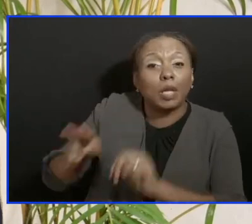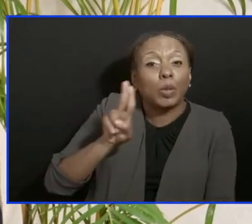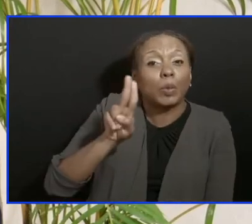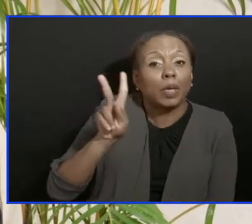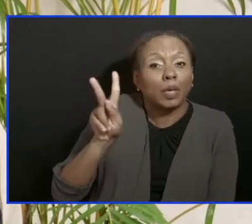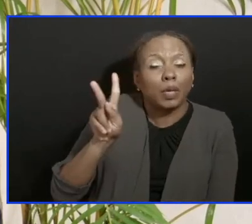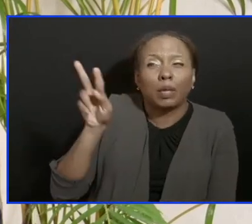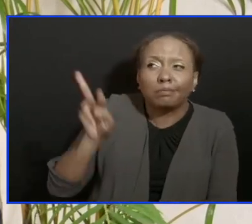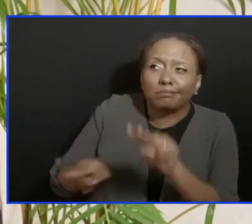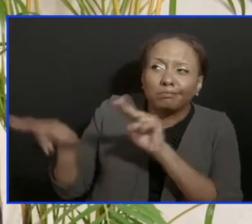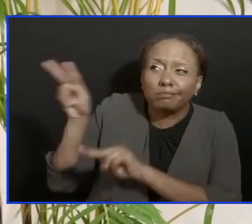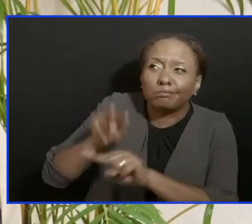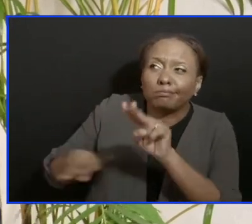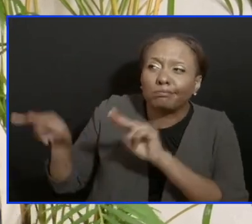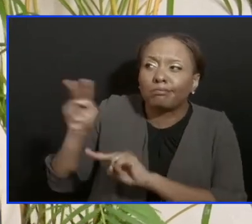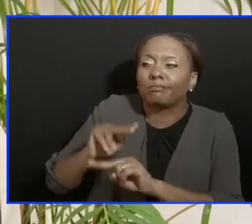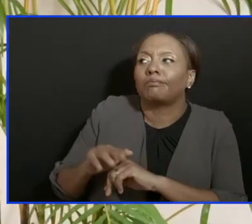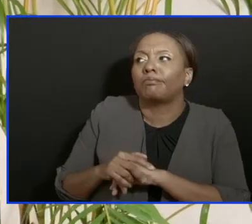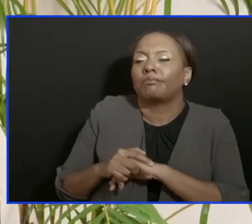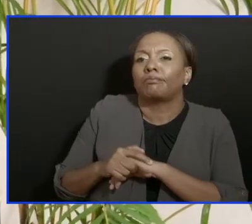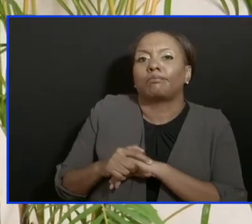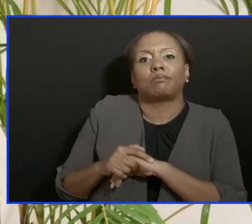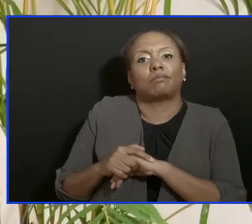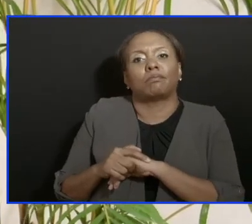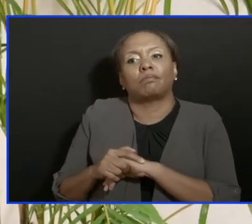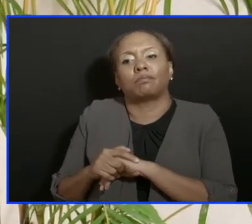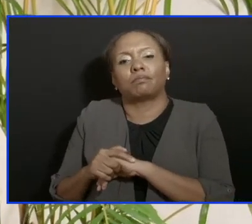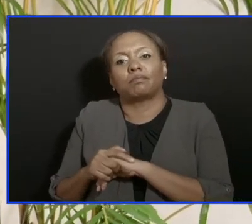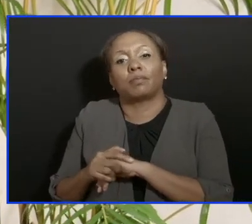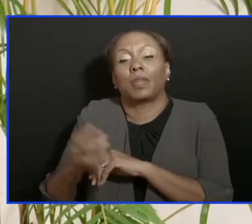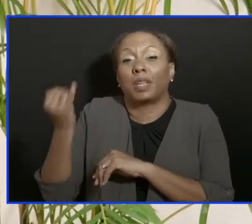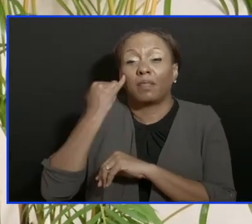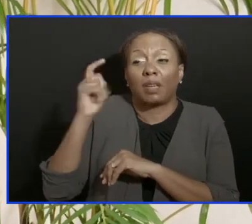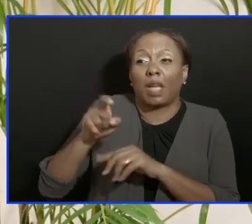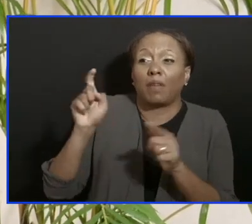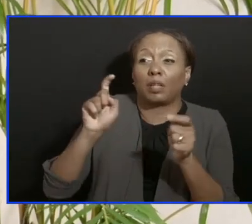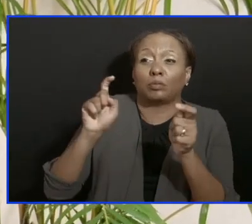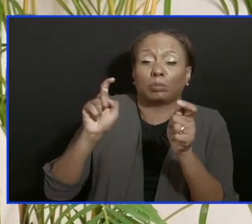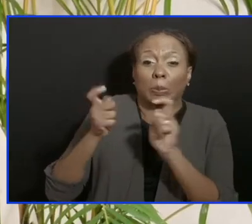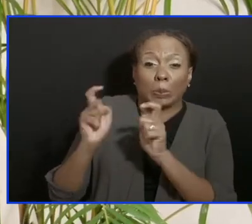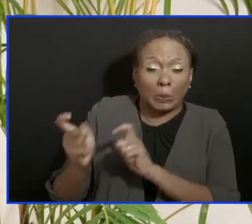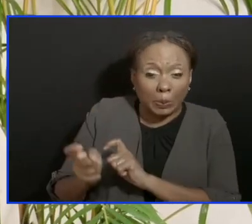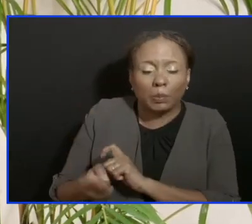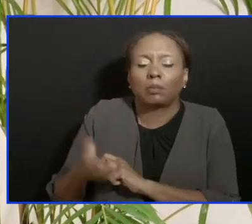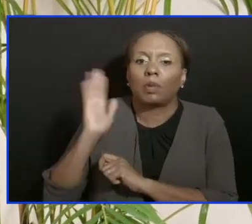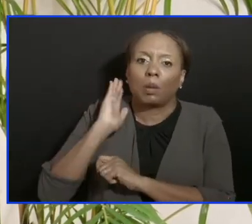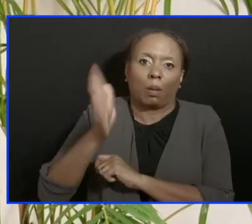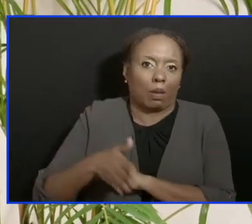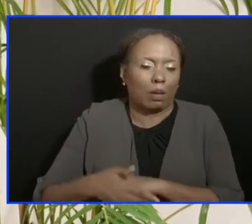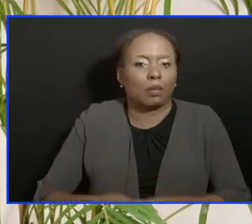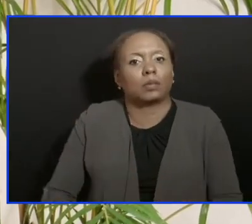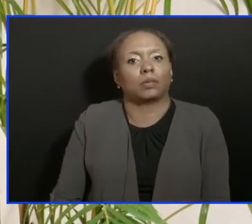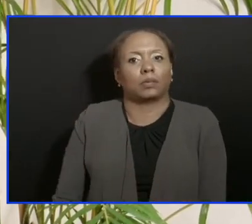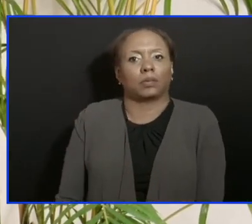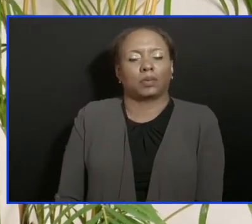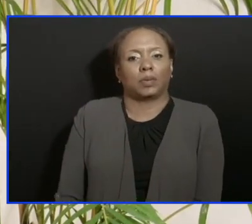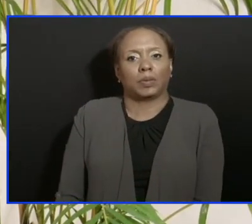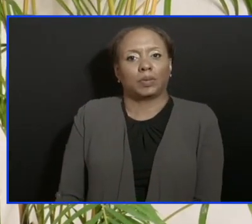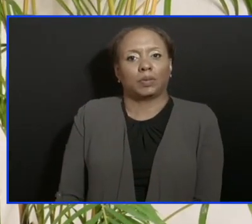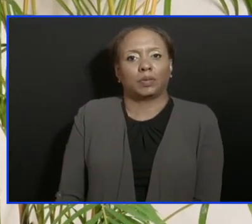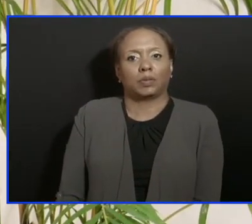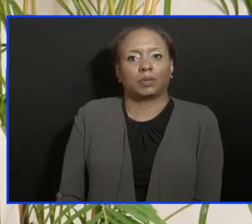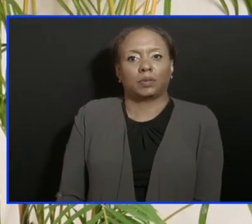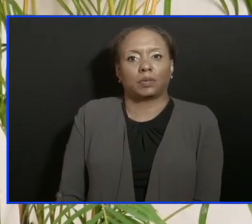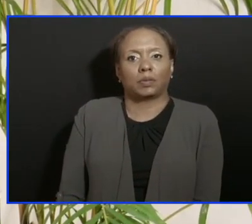And if we at any time have to make changes or adjustments, we shall do so. But at the end of the day,